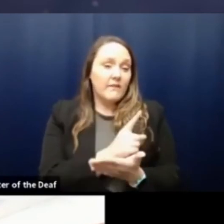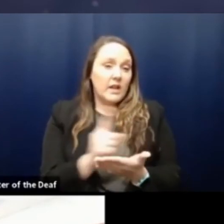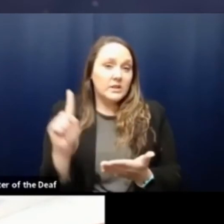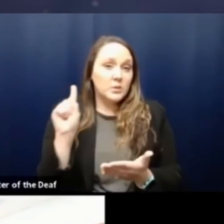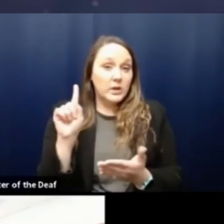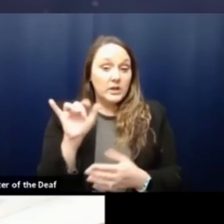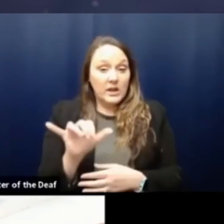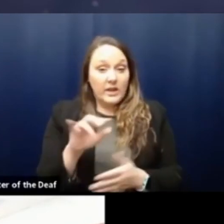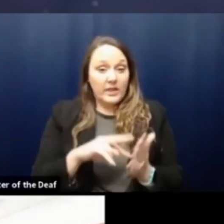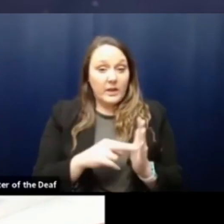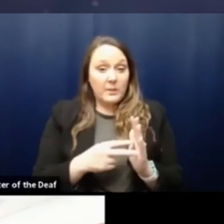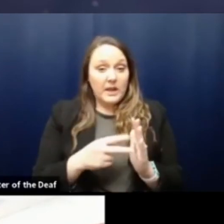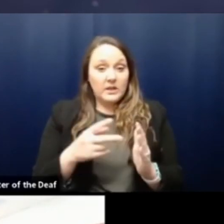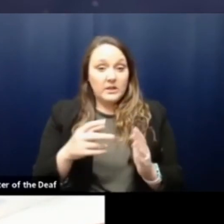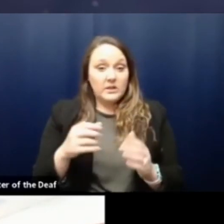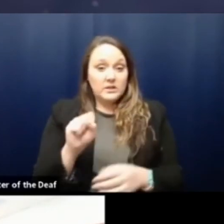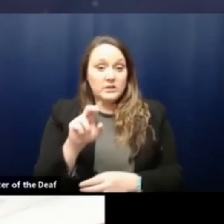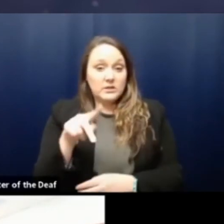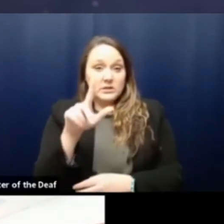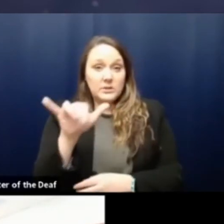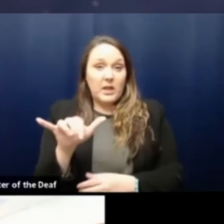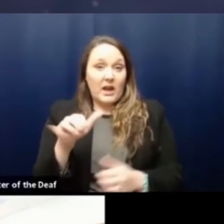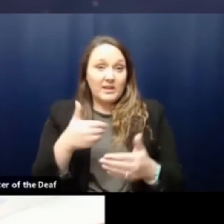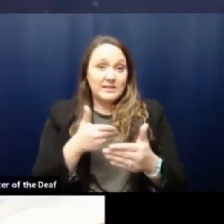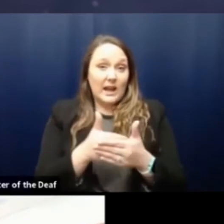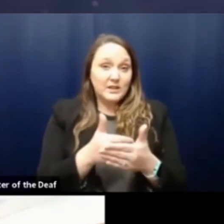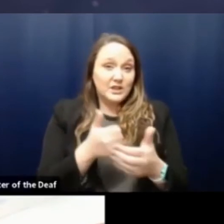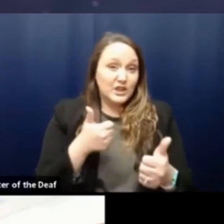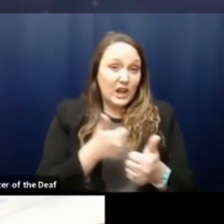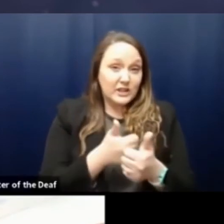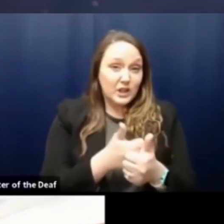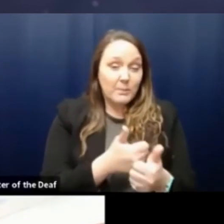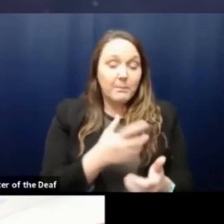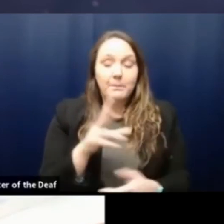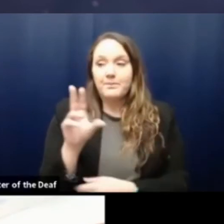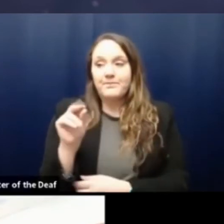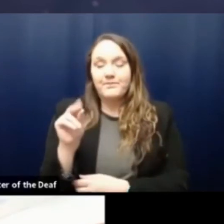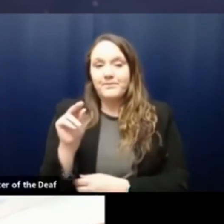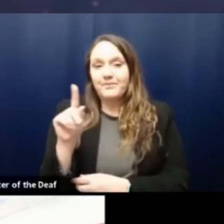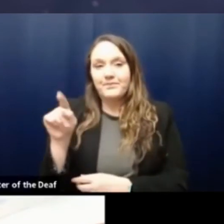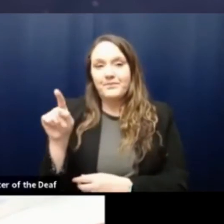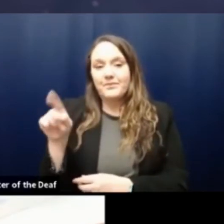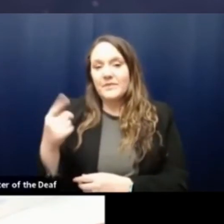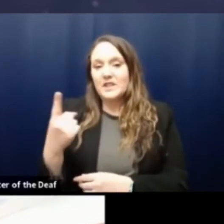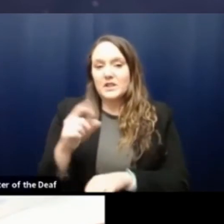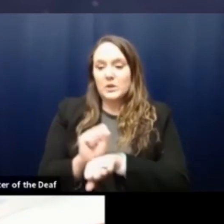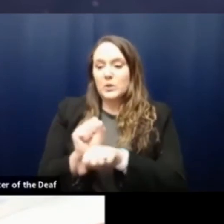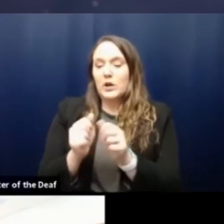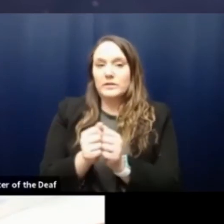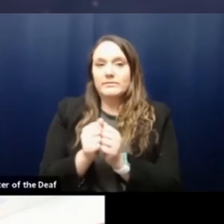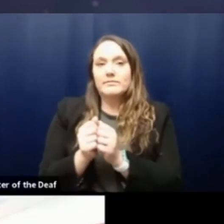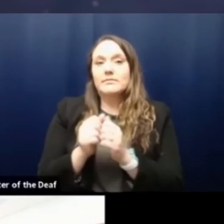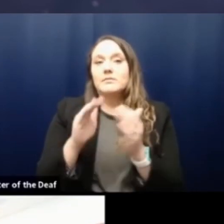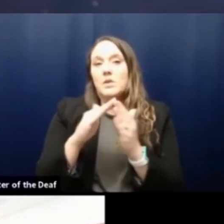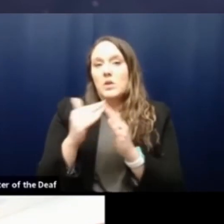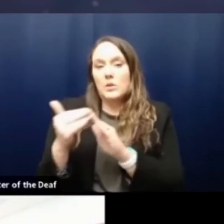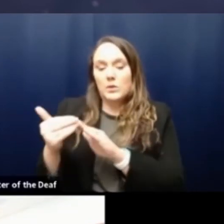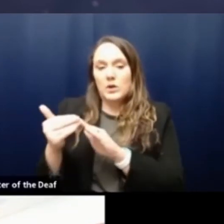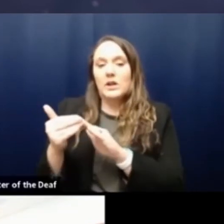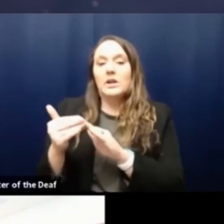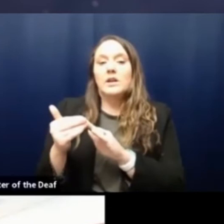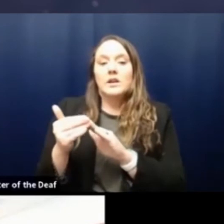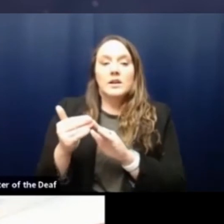supply is catching up to demand? No, it's not. It's just a sign that we work together as a community to get our